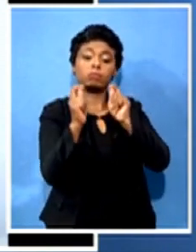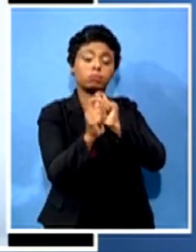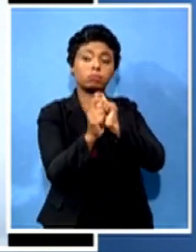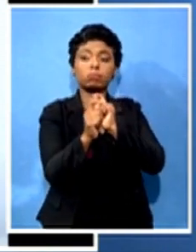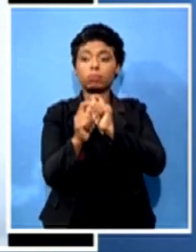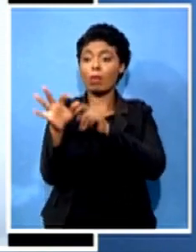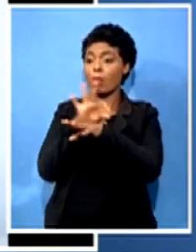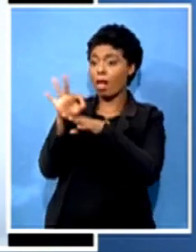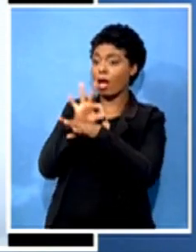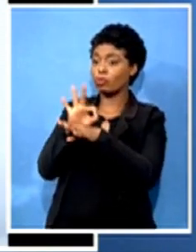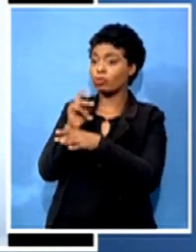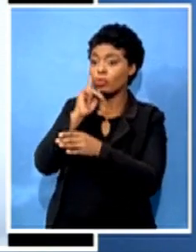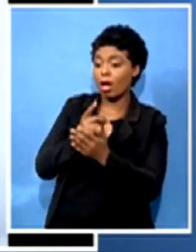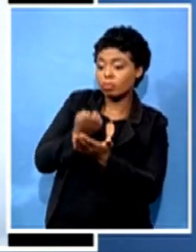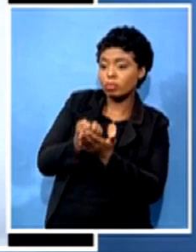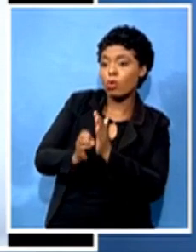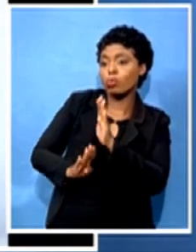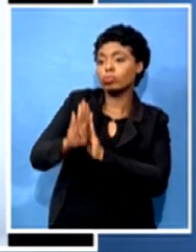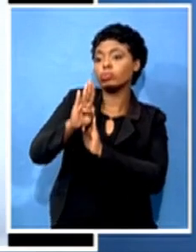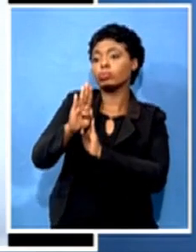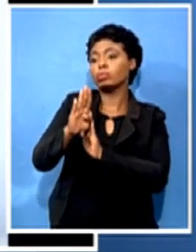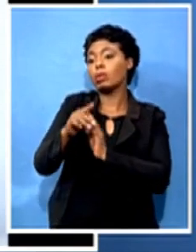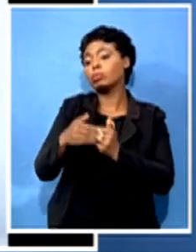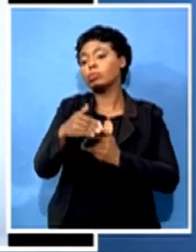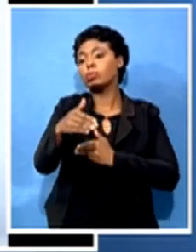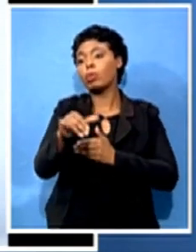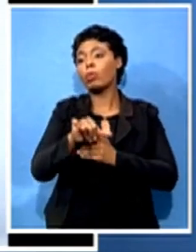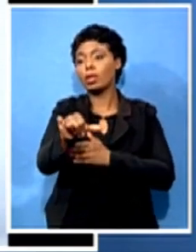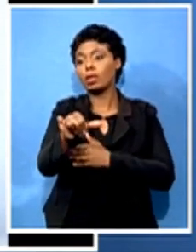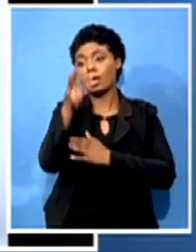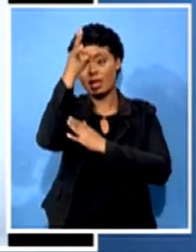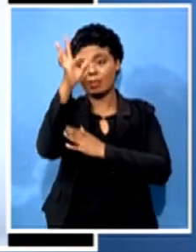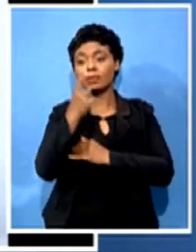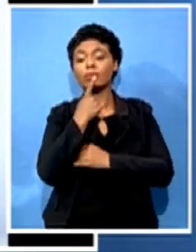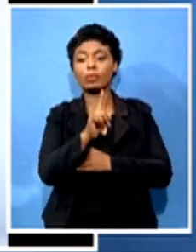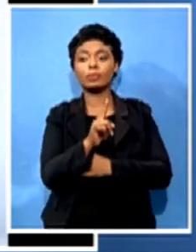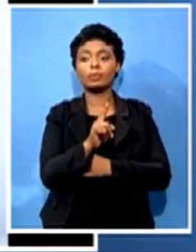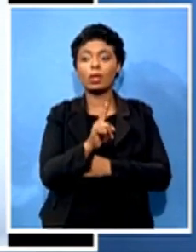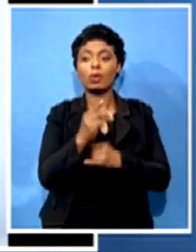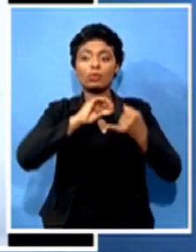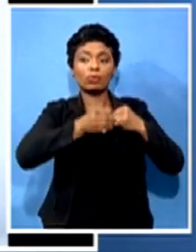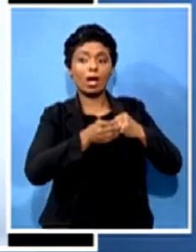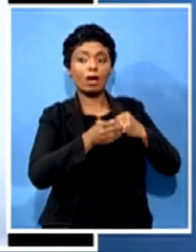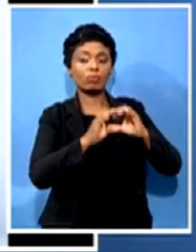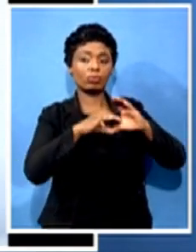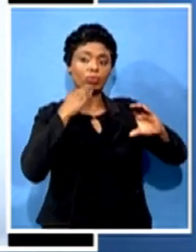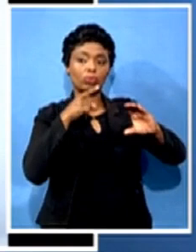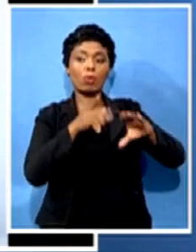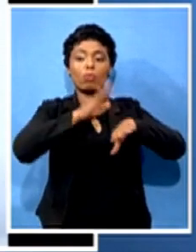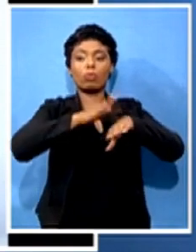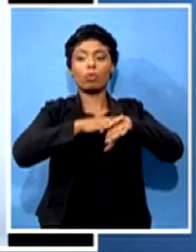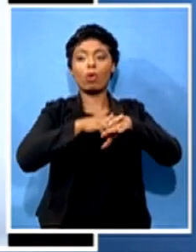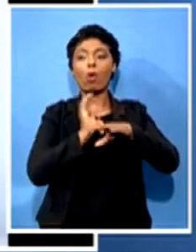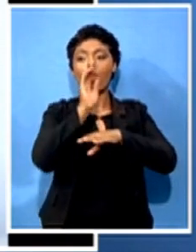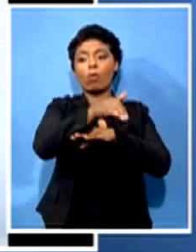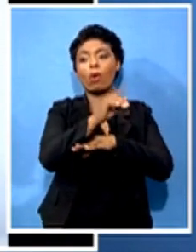mentioned that, you know, they aim to attract investment in infrastructure of about $1 trillion over the next four years. And, you know, for such a